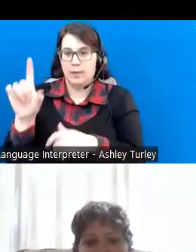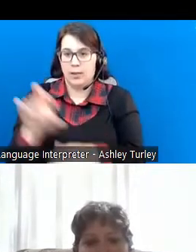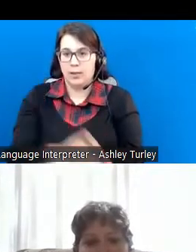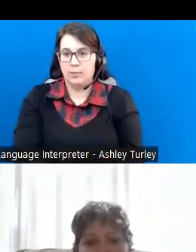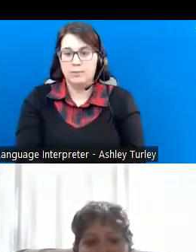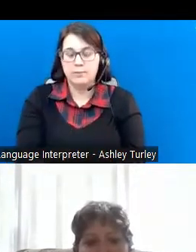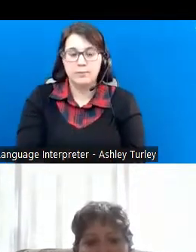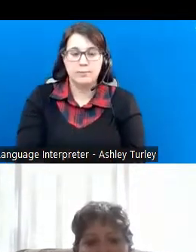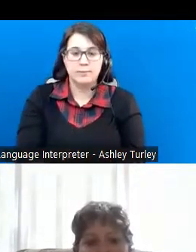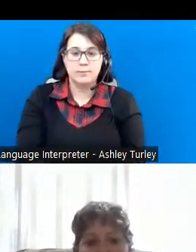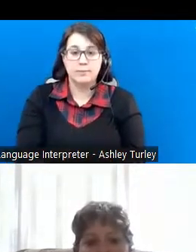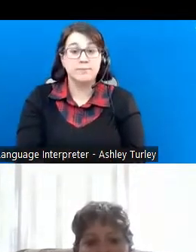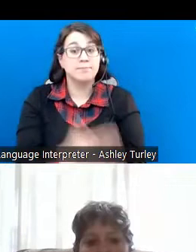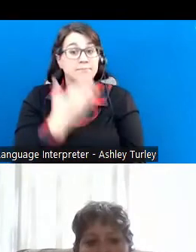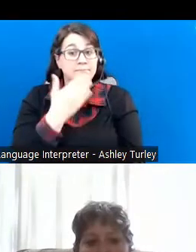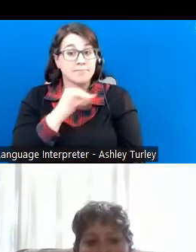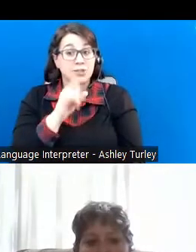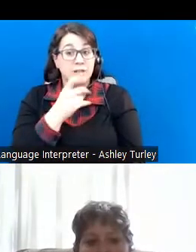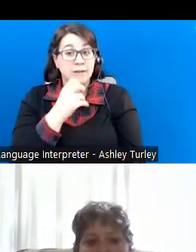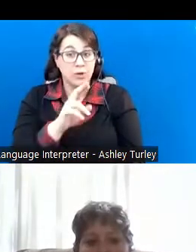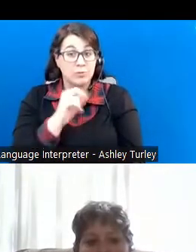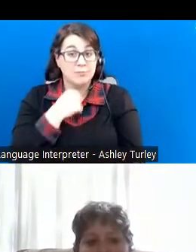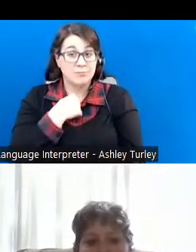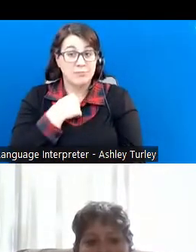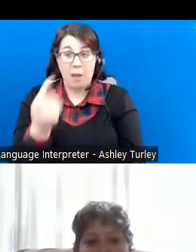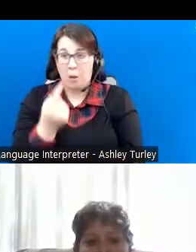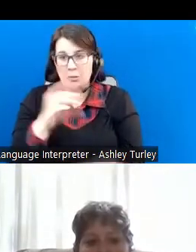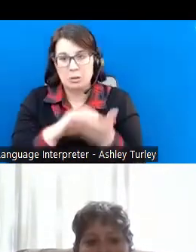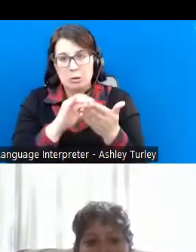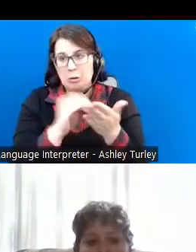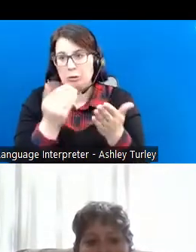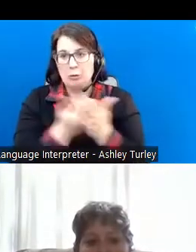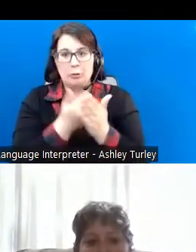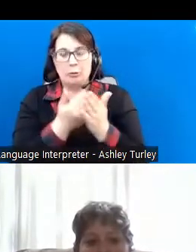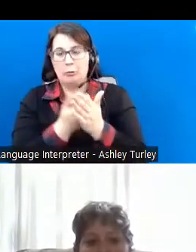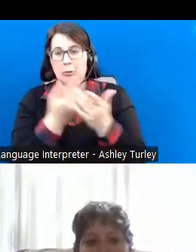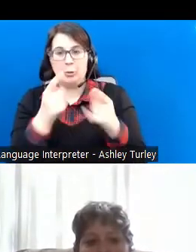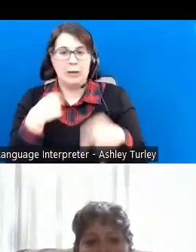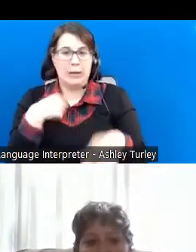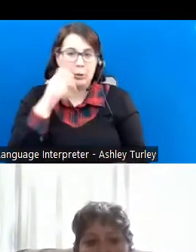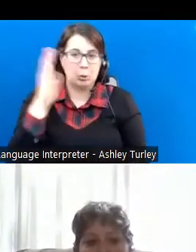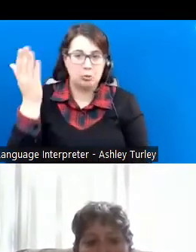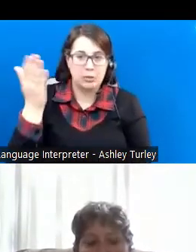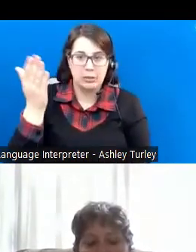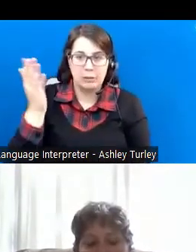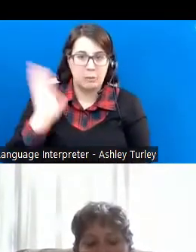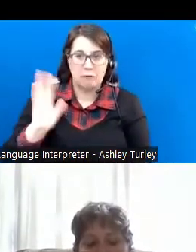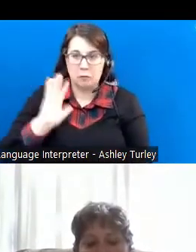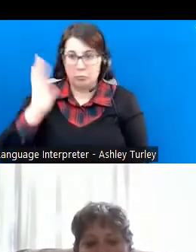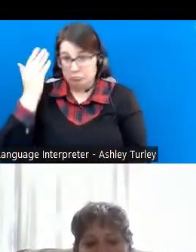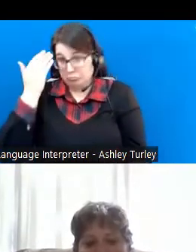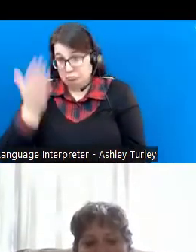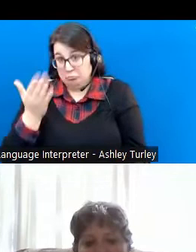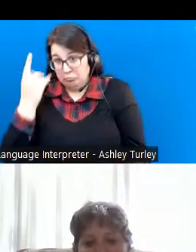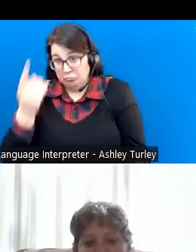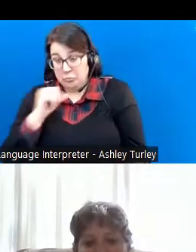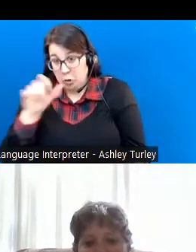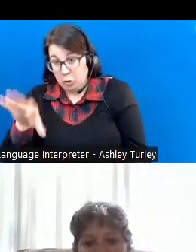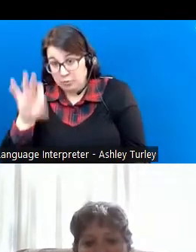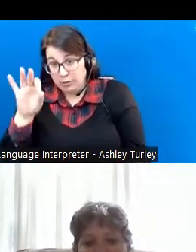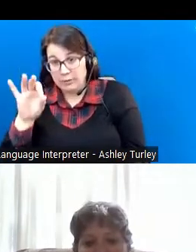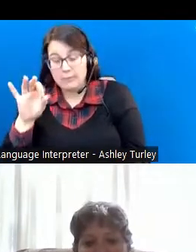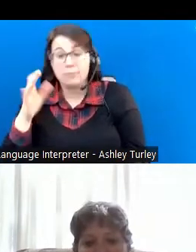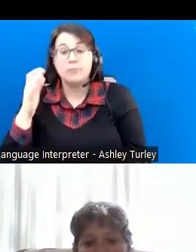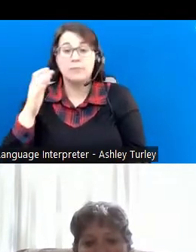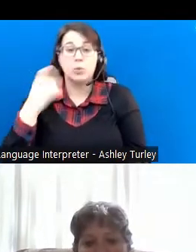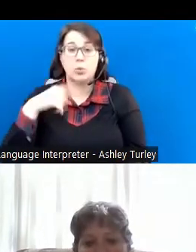Thanks, Jennifer. I always learn and pick up on something when I hear your presentation that I didn't pick up on the time before. And we